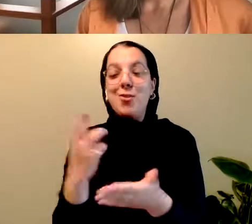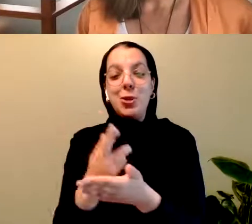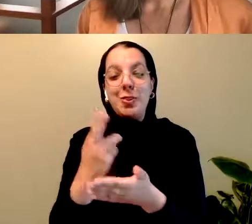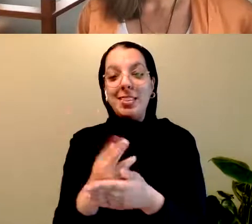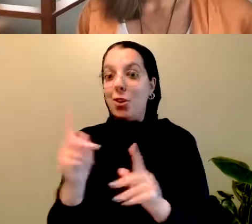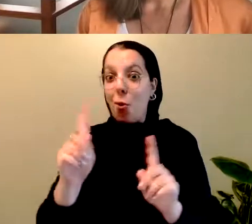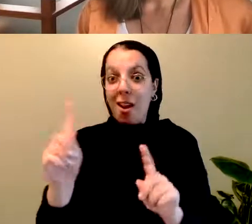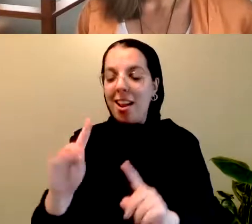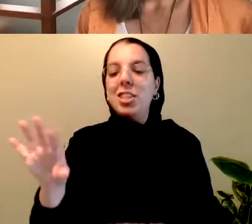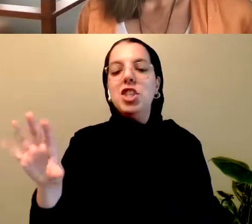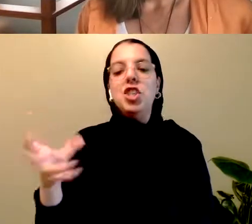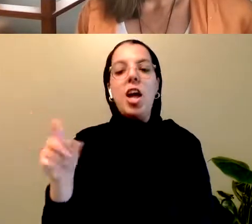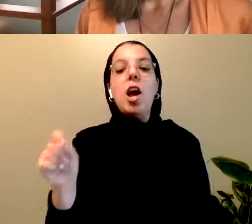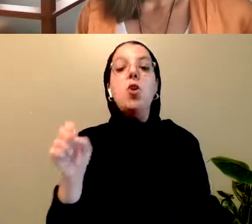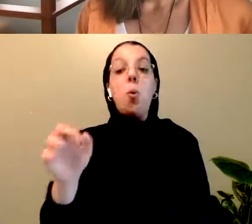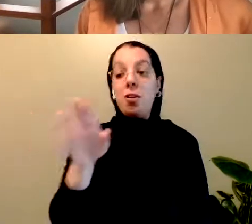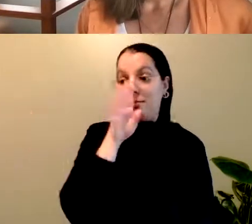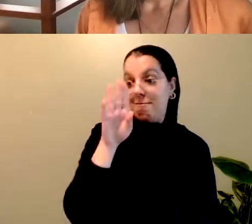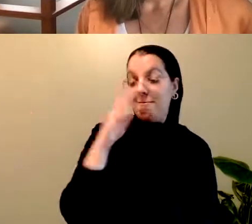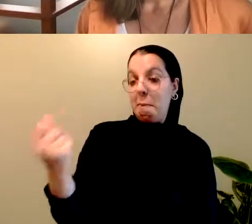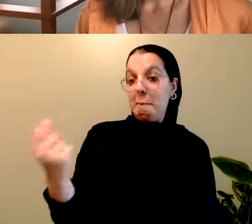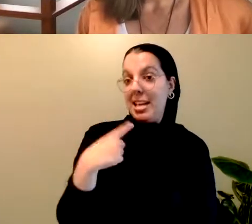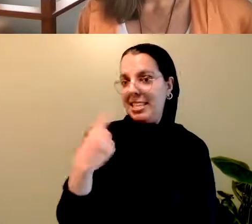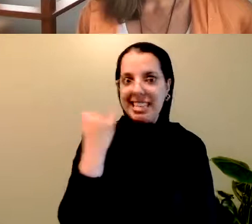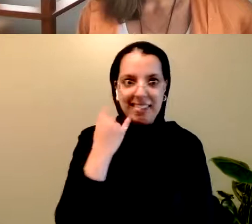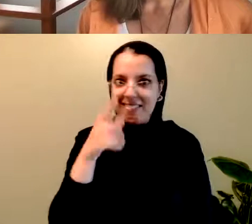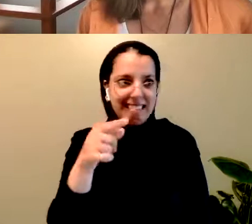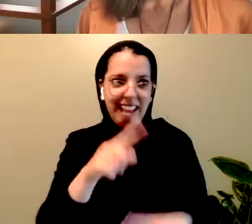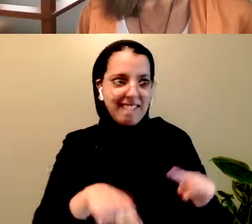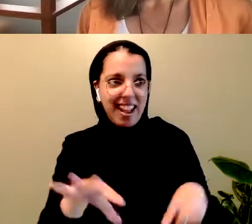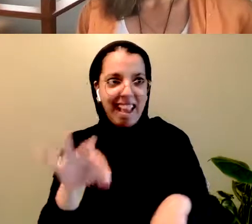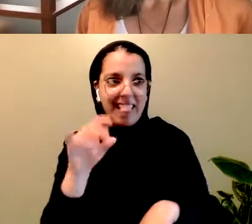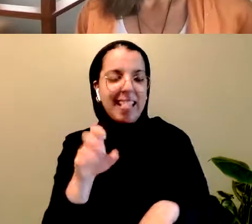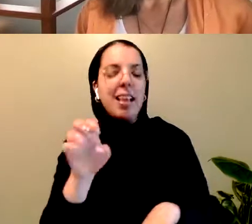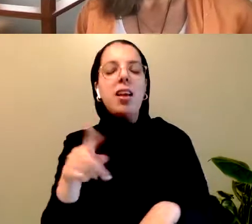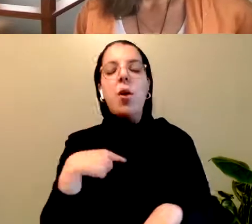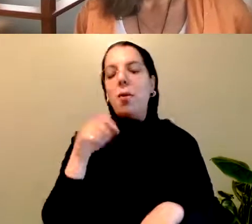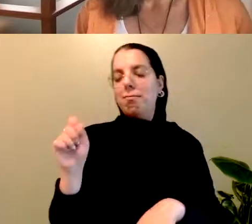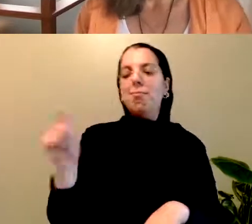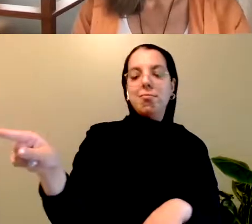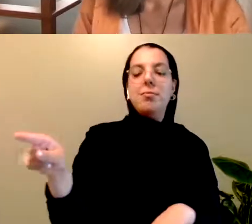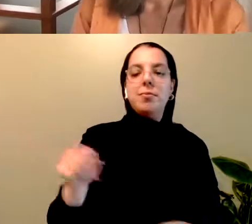or you can message me directly at some time if you're like, I can't find that link, I will give it back to you.